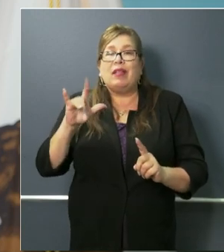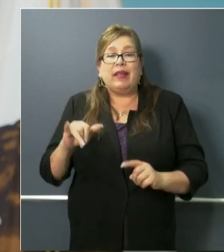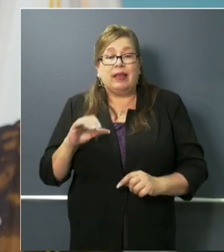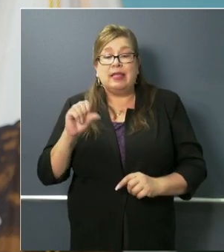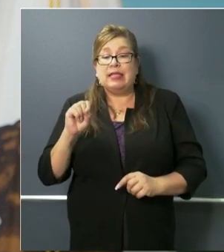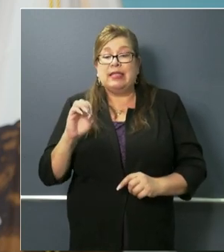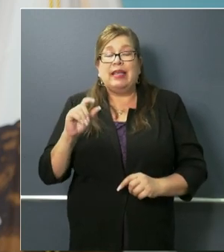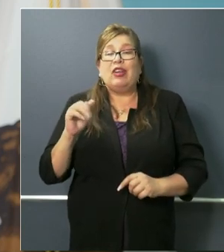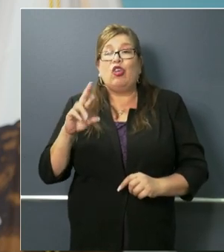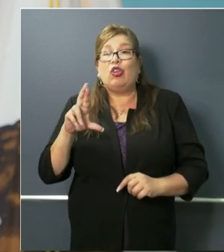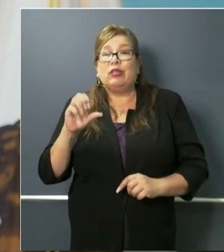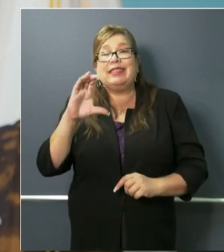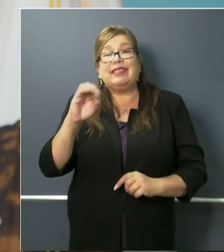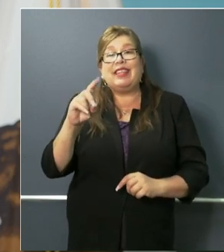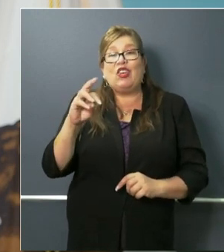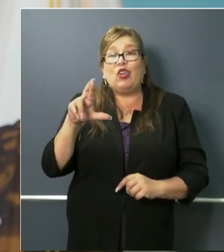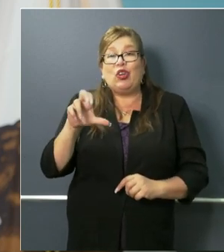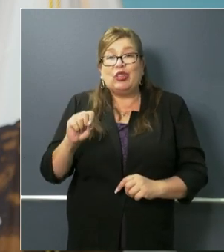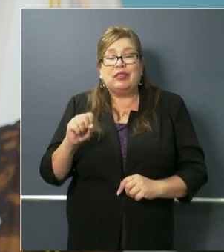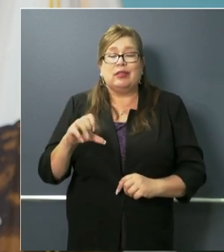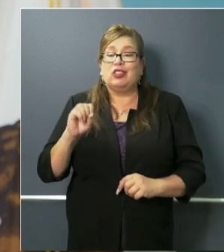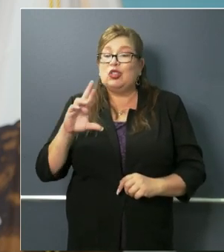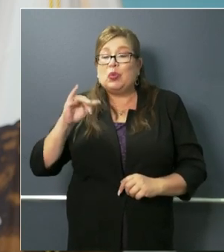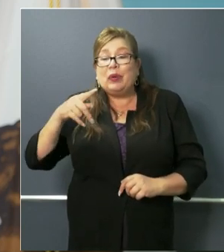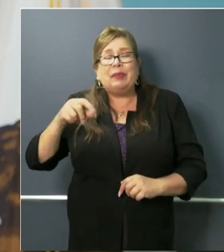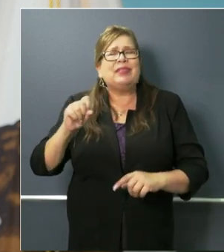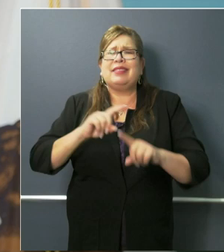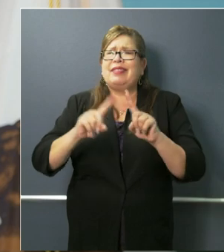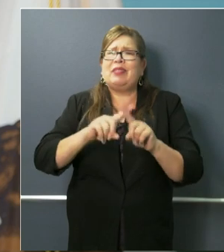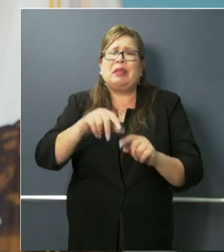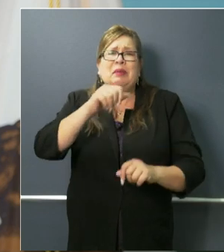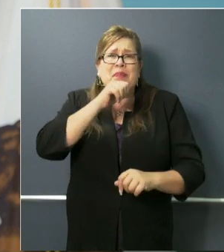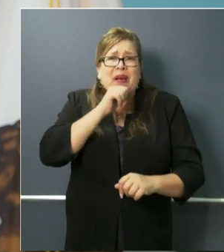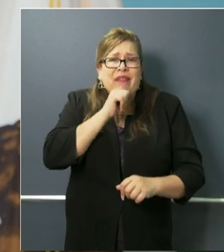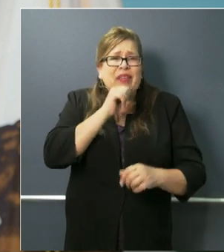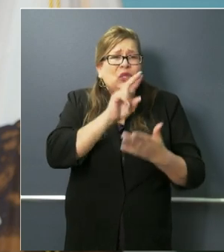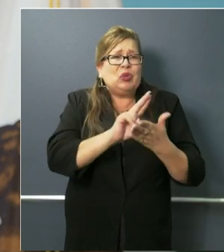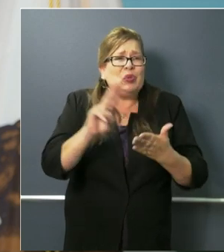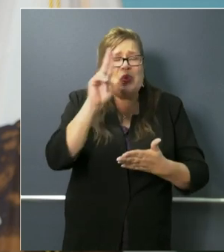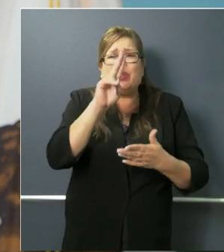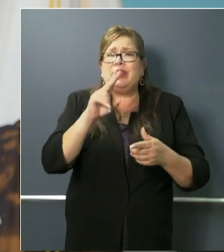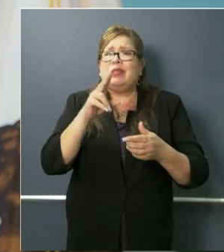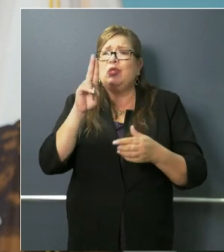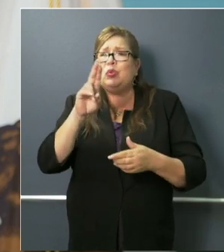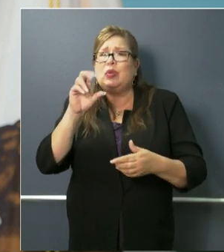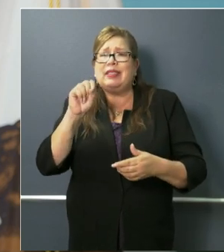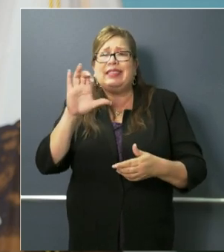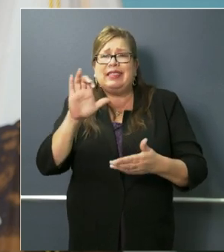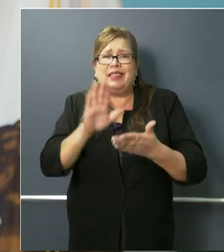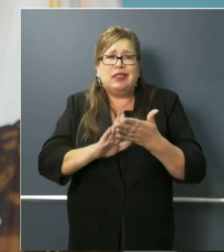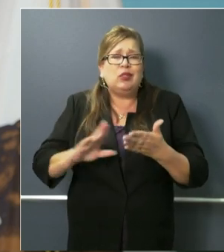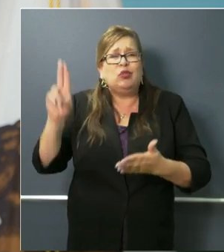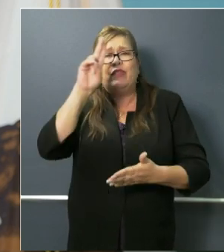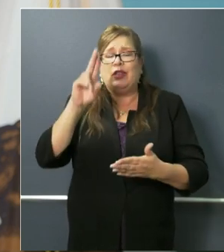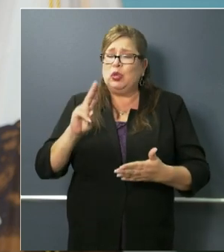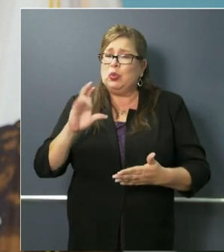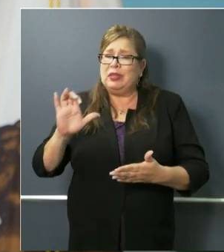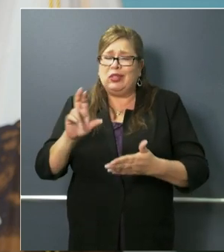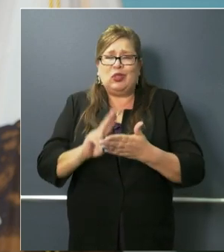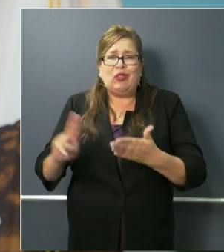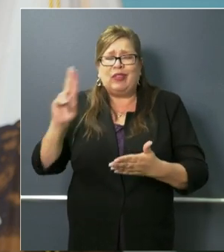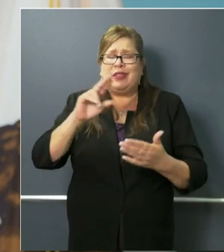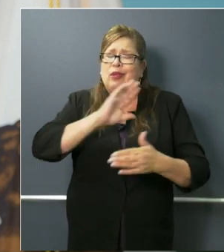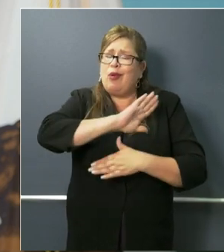cedars and folks down there at scripps not just our ucs and stanford and uh uscs it's just an extraordinary